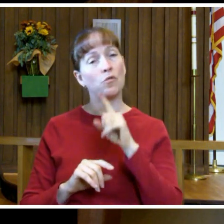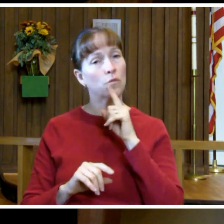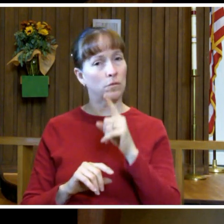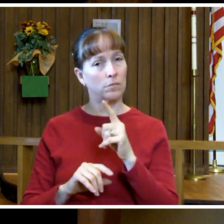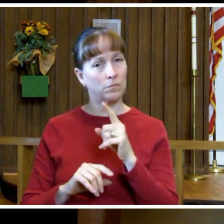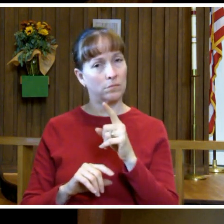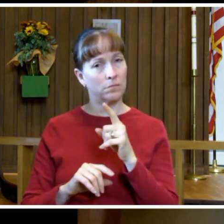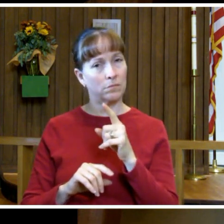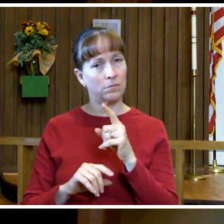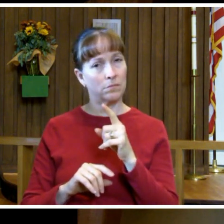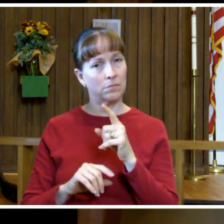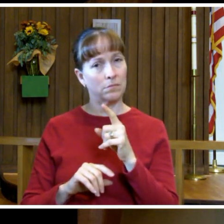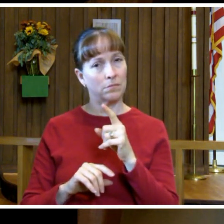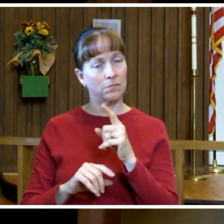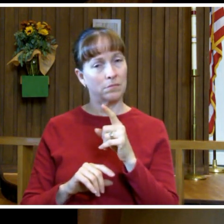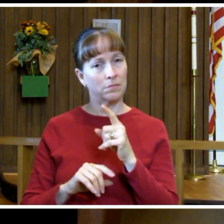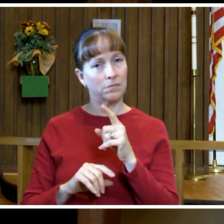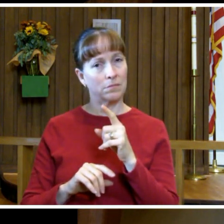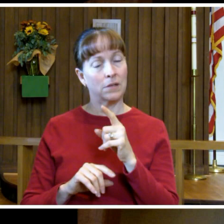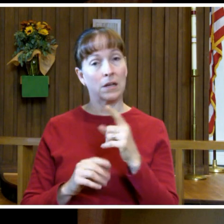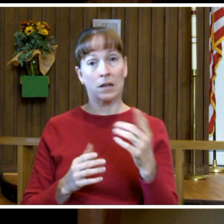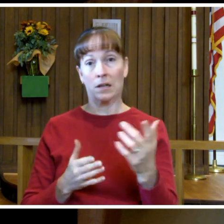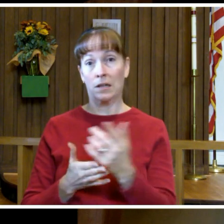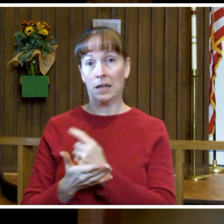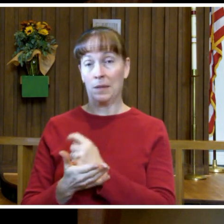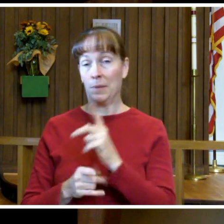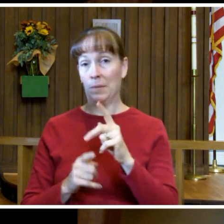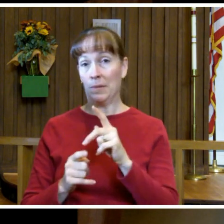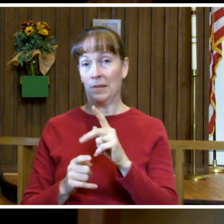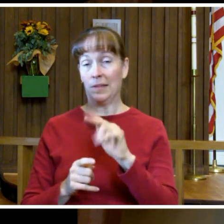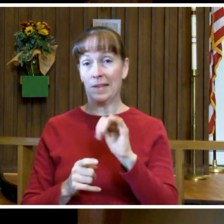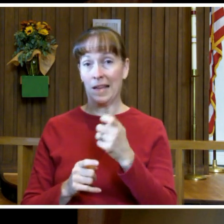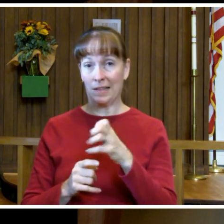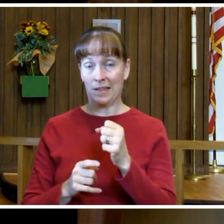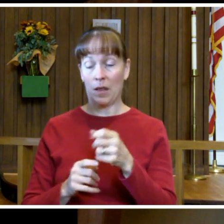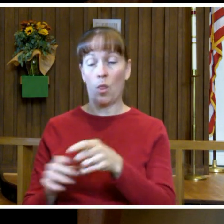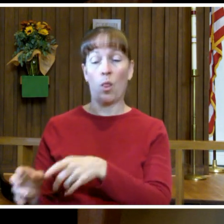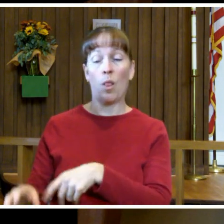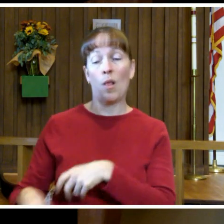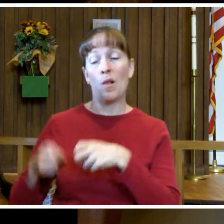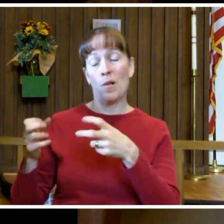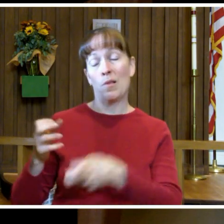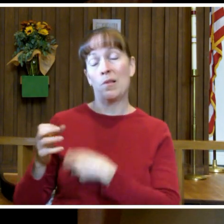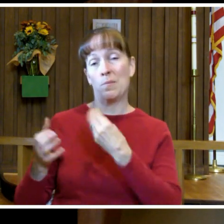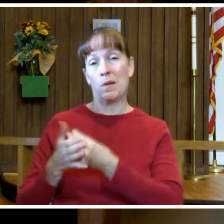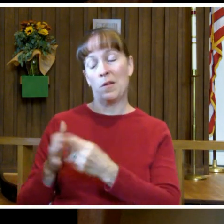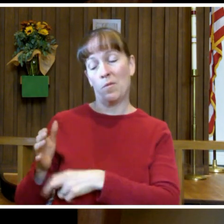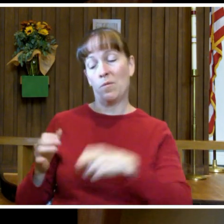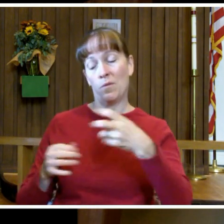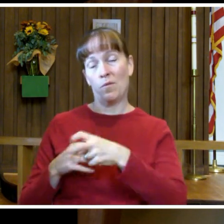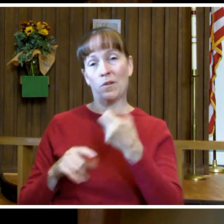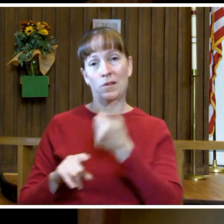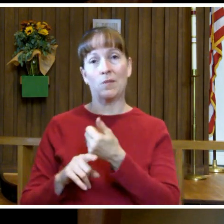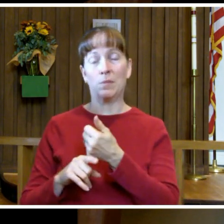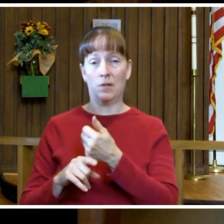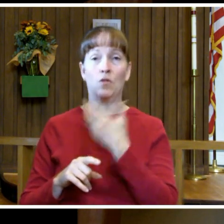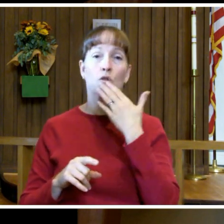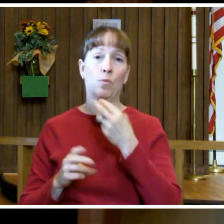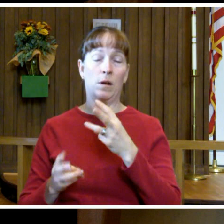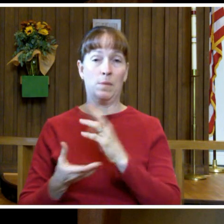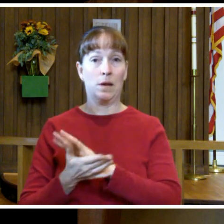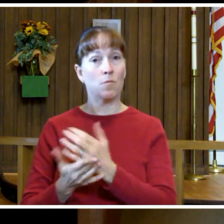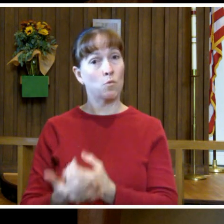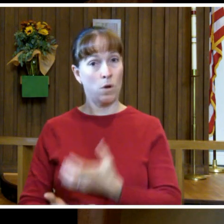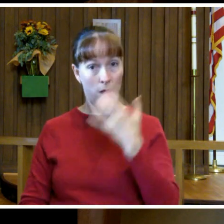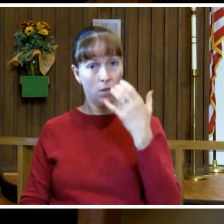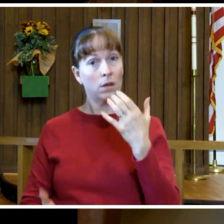have been so. Collecting people's taxes and siphoning off a little bit for oneself was a pretty good way to get